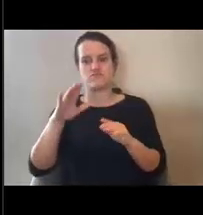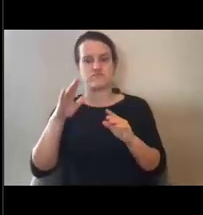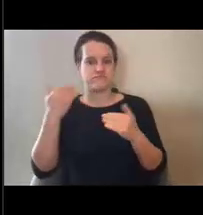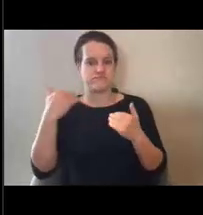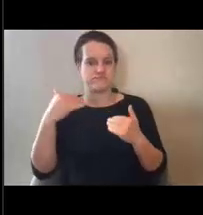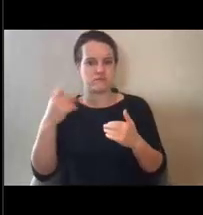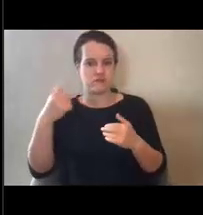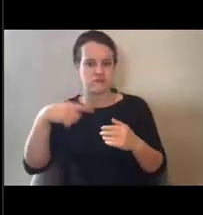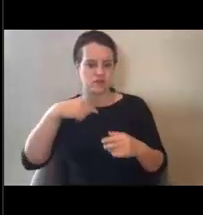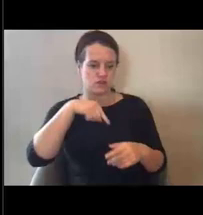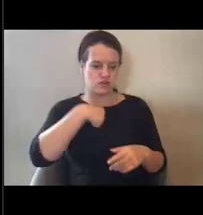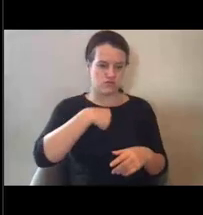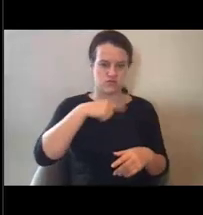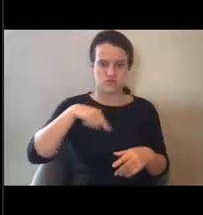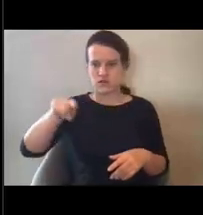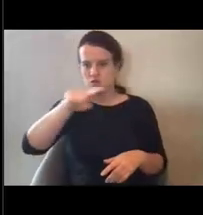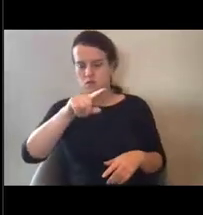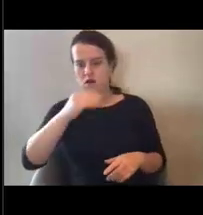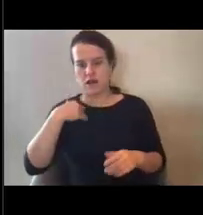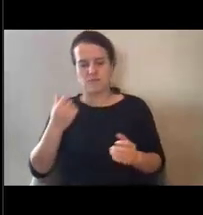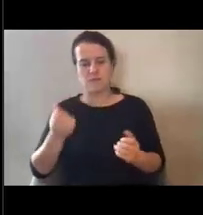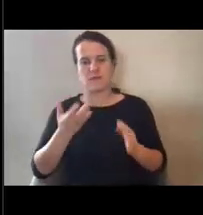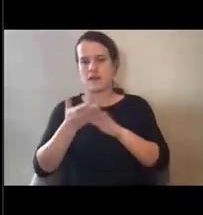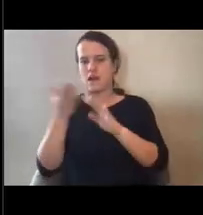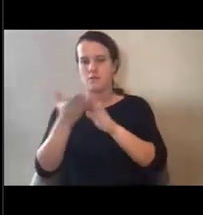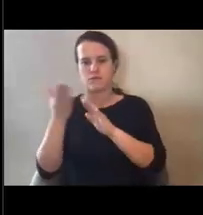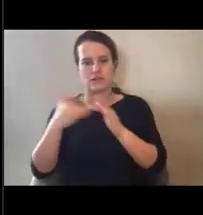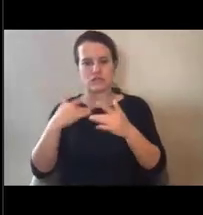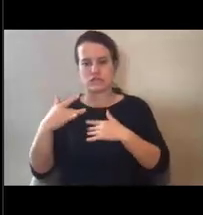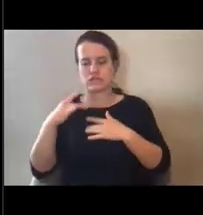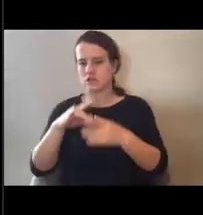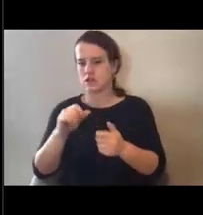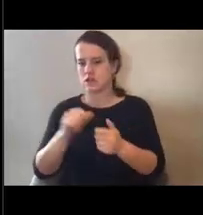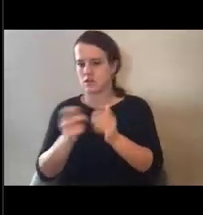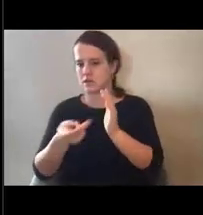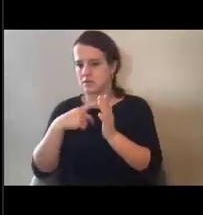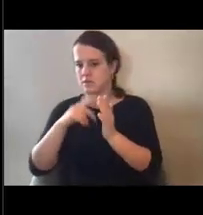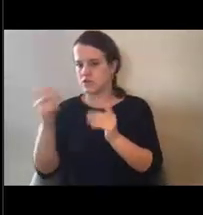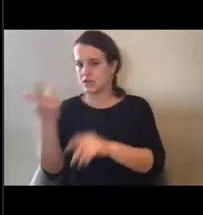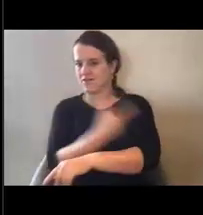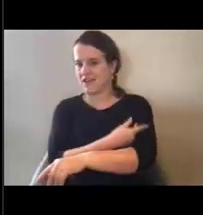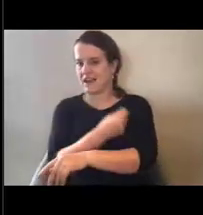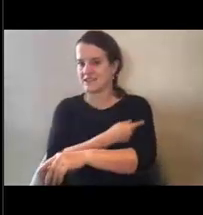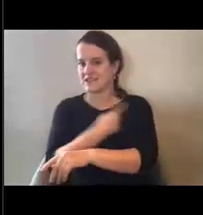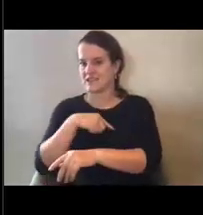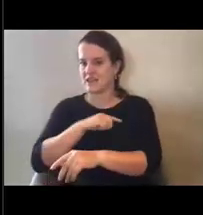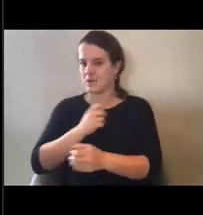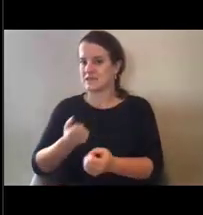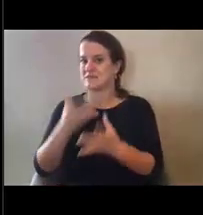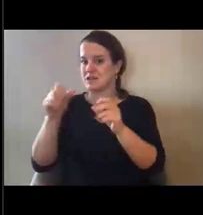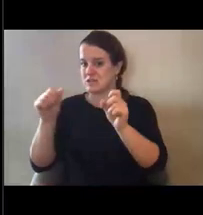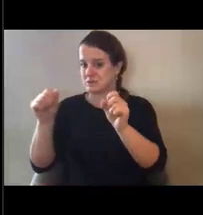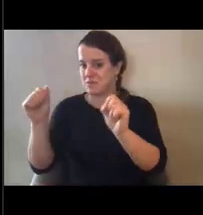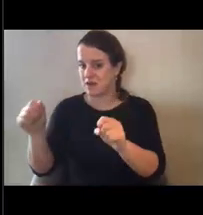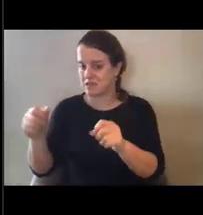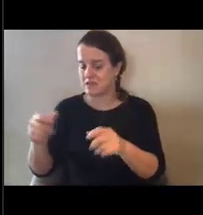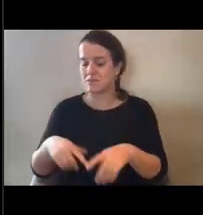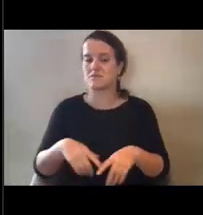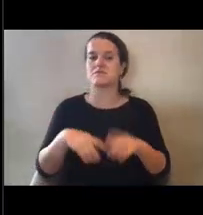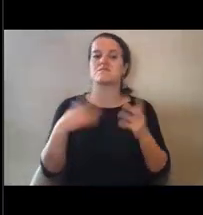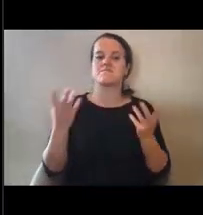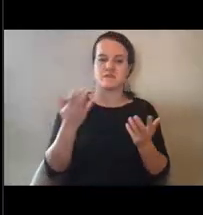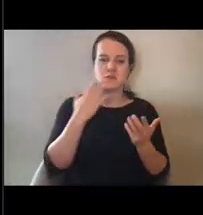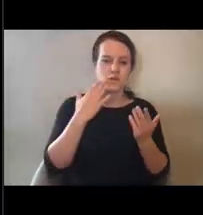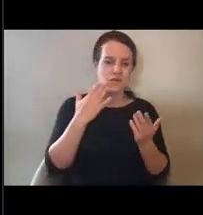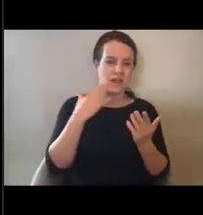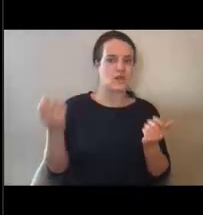operational concerns going on with ensuring that we are vaccinating as much of our populations as we can. So thank you